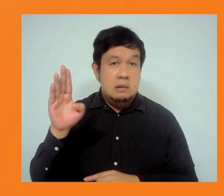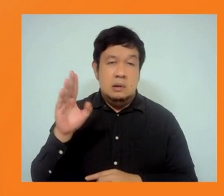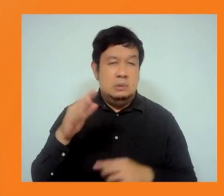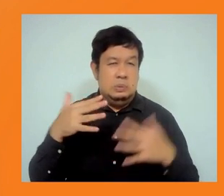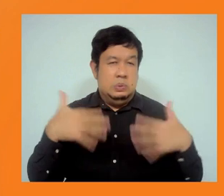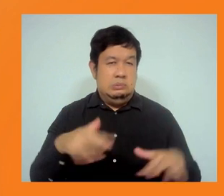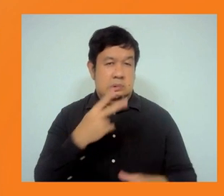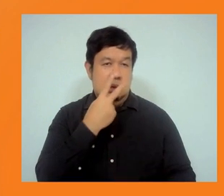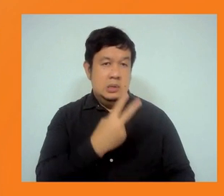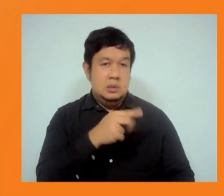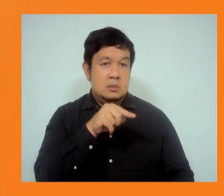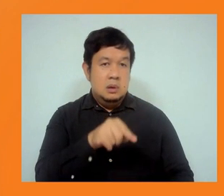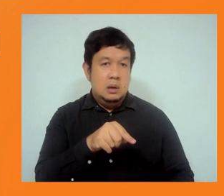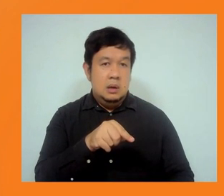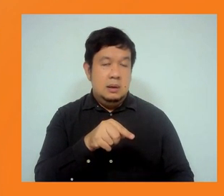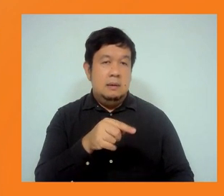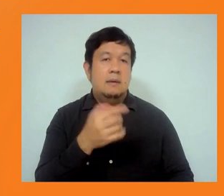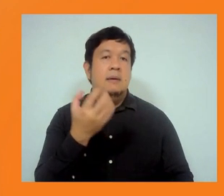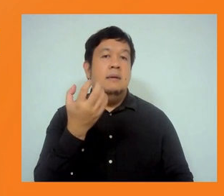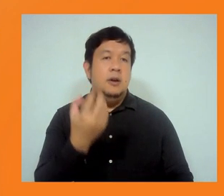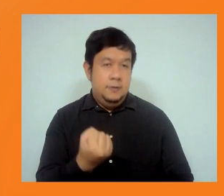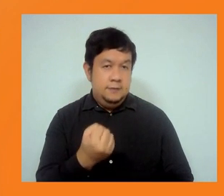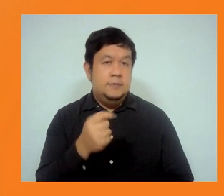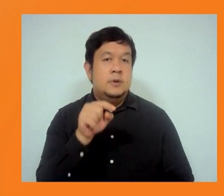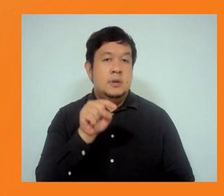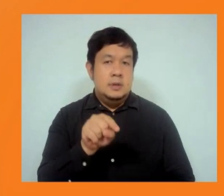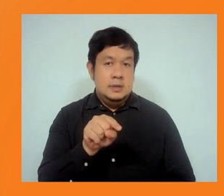of some of those points afterwards. But, you know, it's certainly something that we need to look into more.